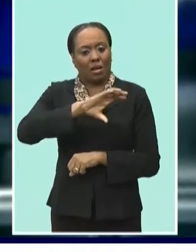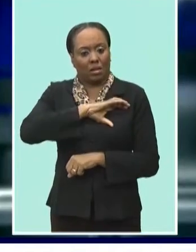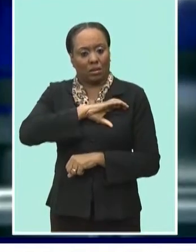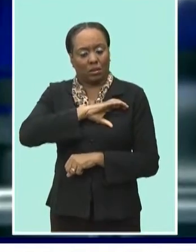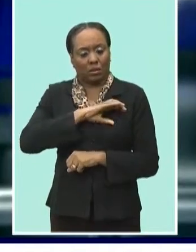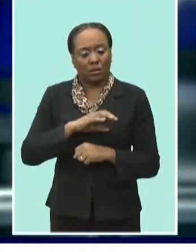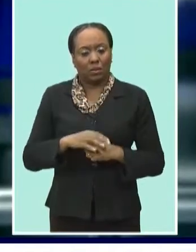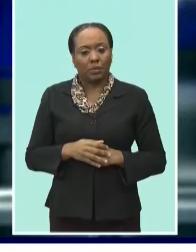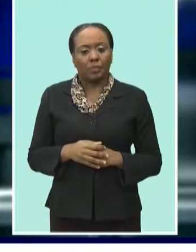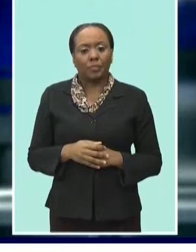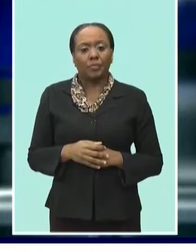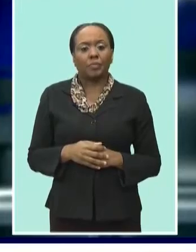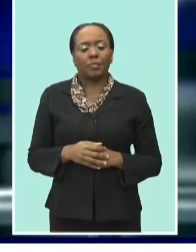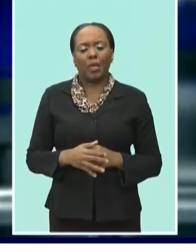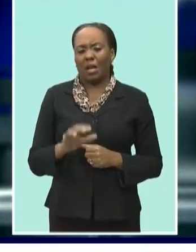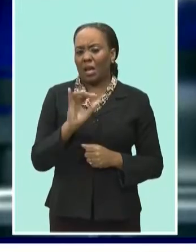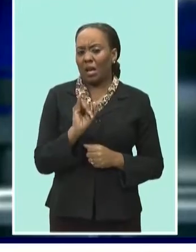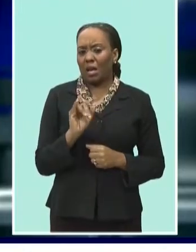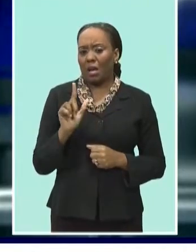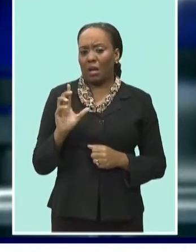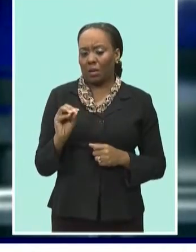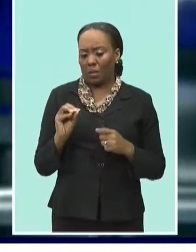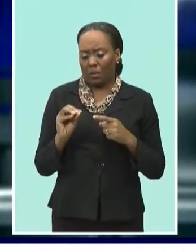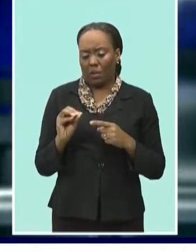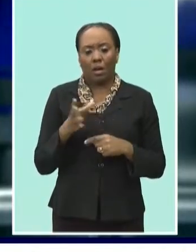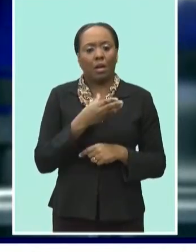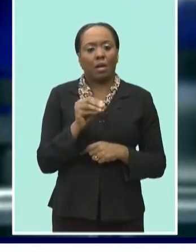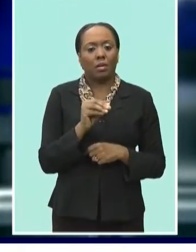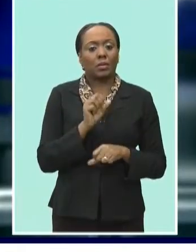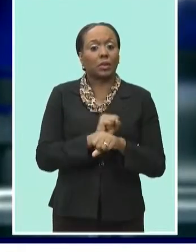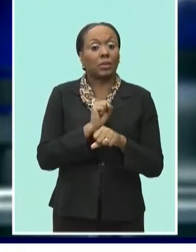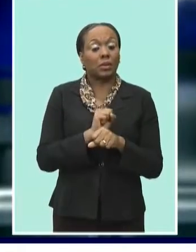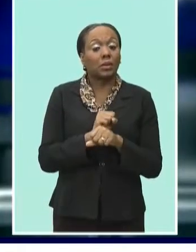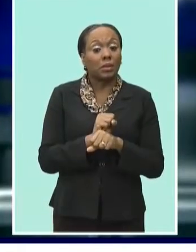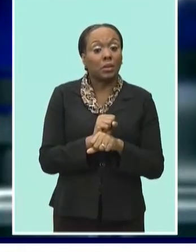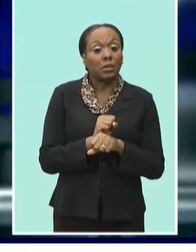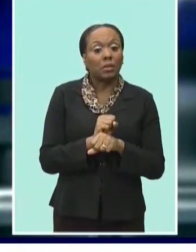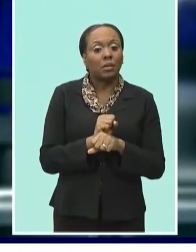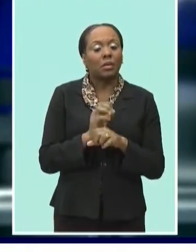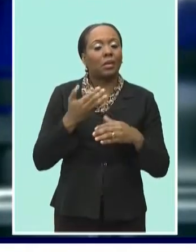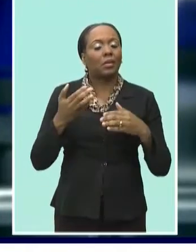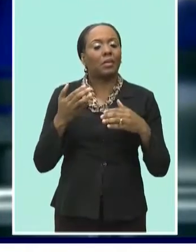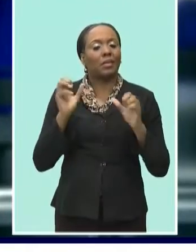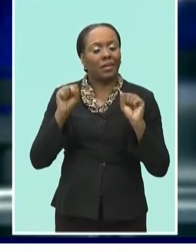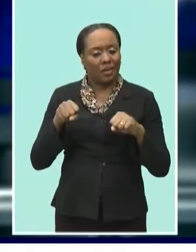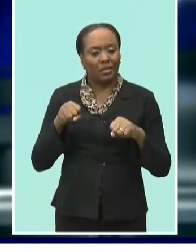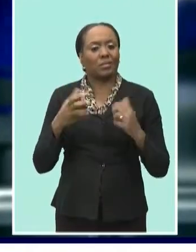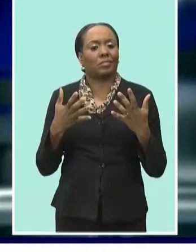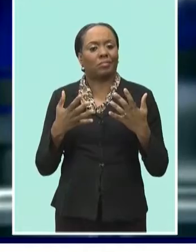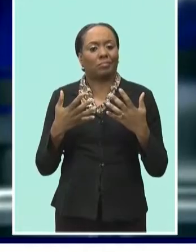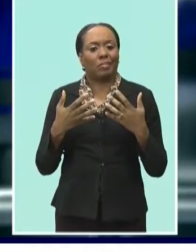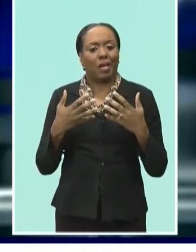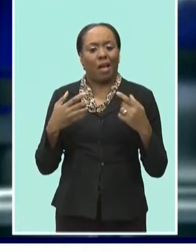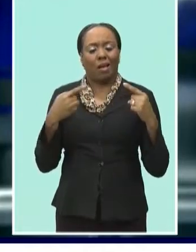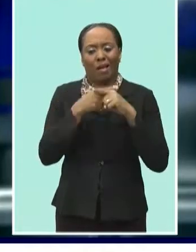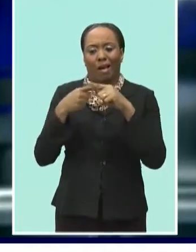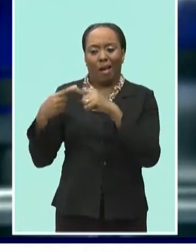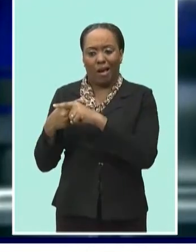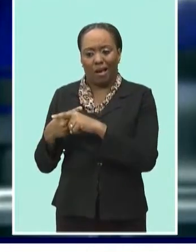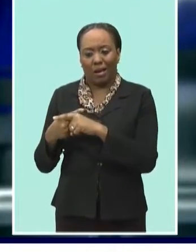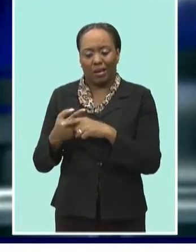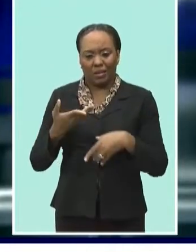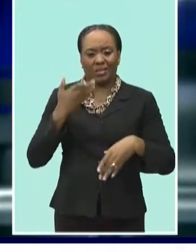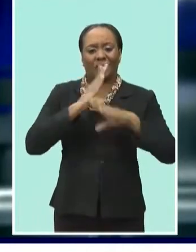Ambassador Thompson says the ILO of the labor movement, despite numerous obstacles, remain critical to the realization